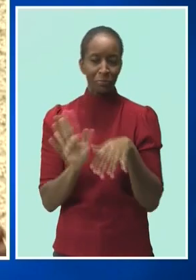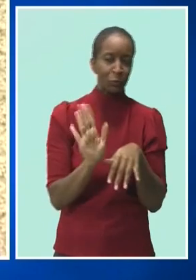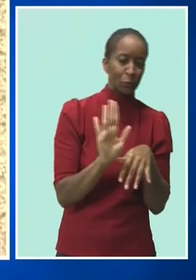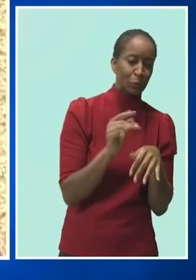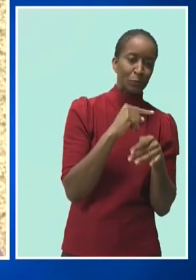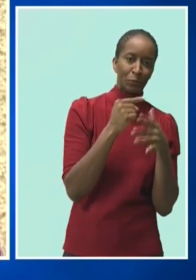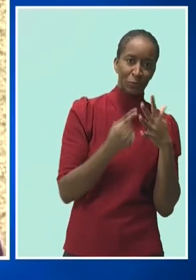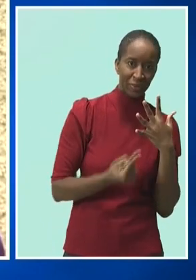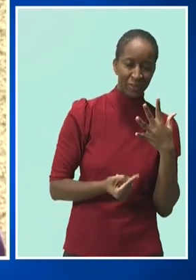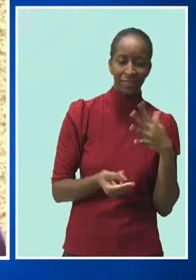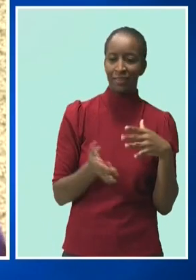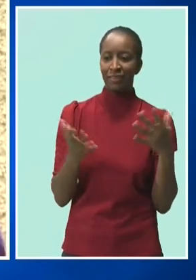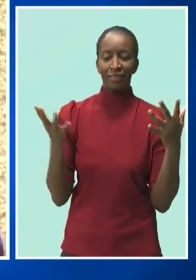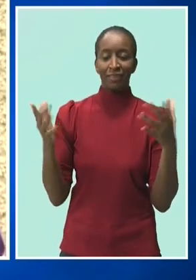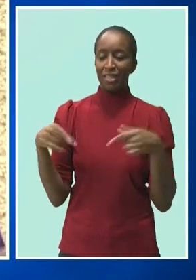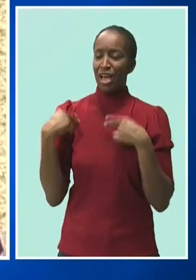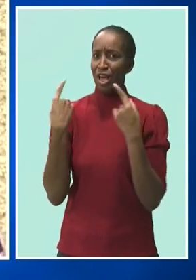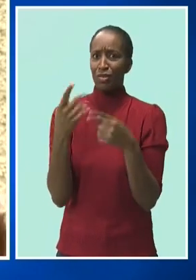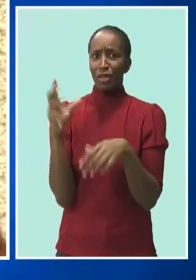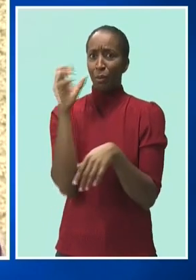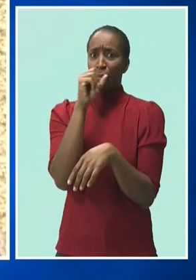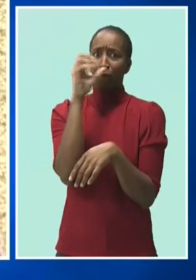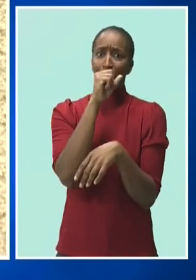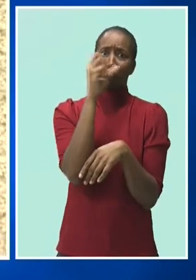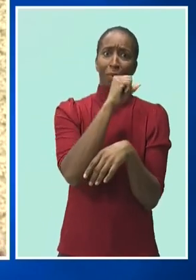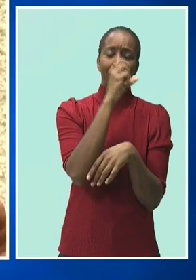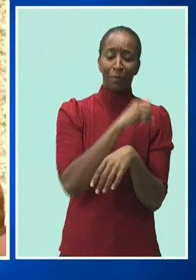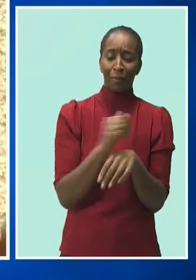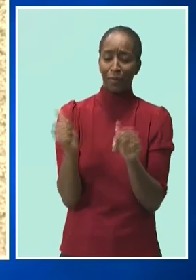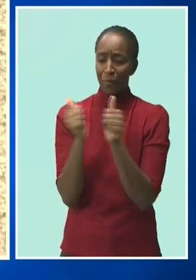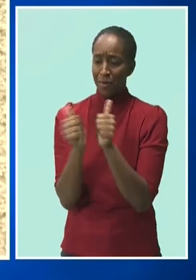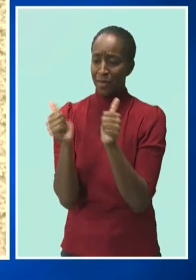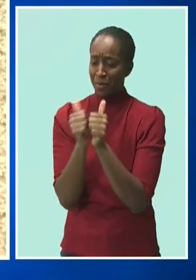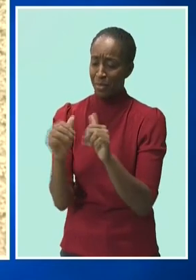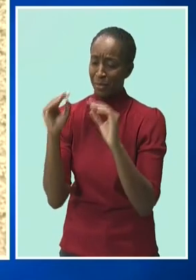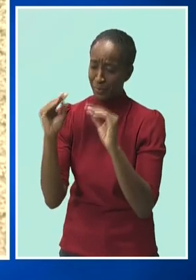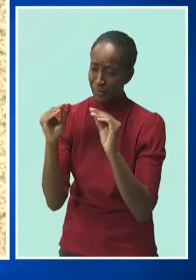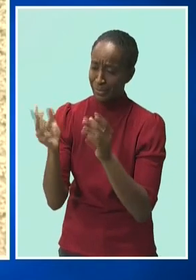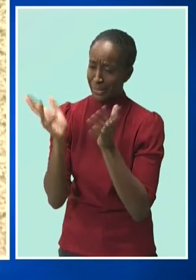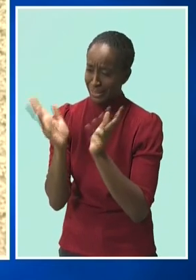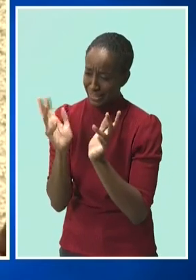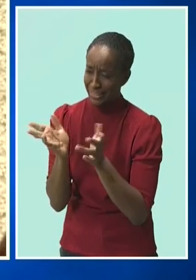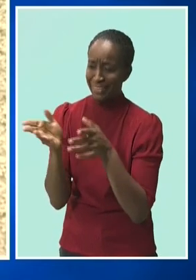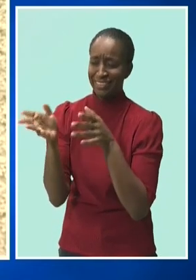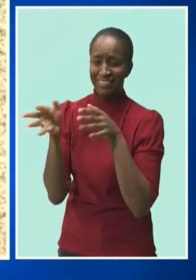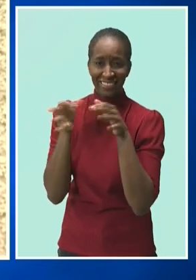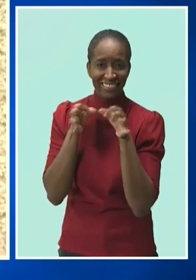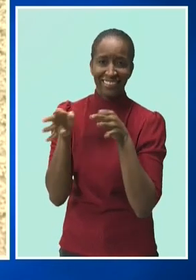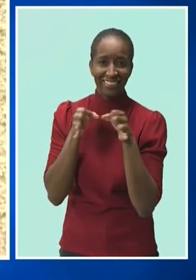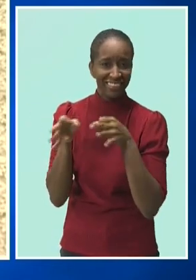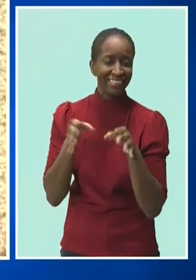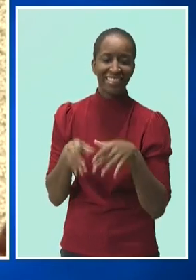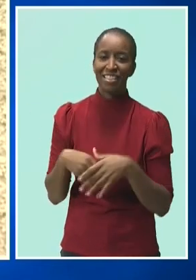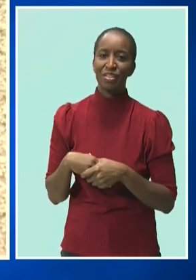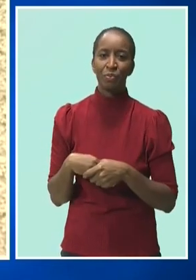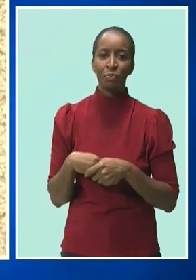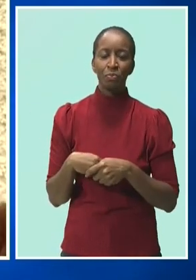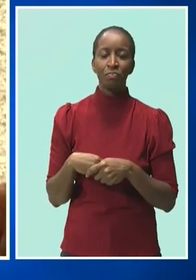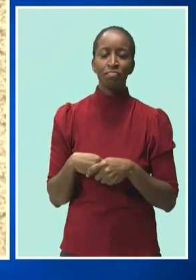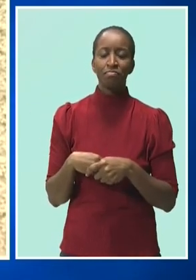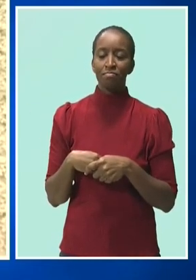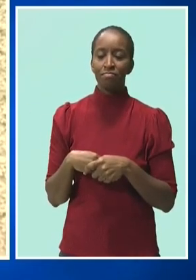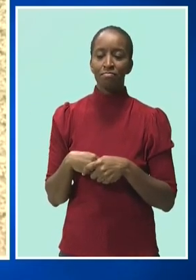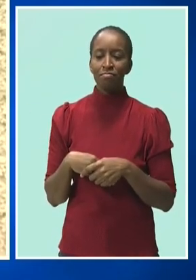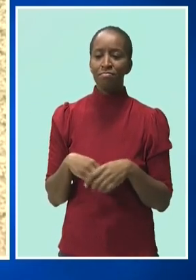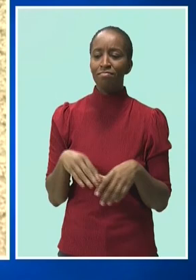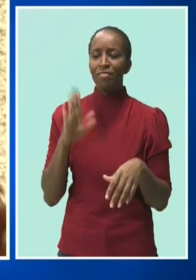life so quickly with him. Make him live back his childhood days, his manhood days, you know. We're just going to be there for him. We're going to love him. We're